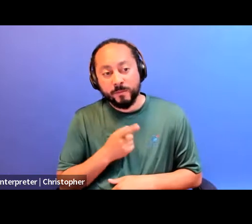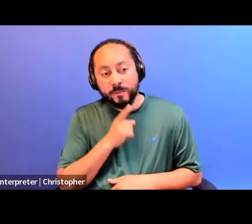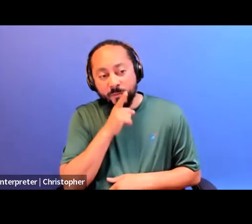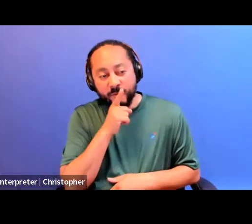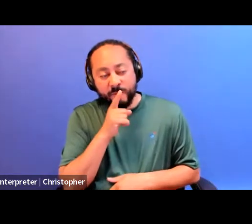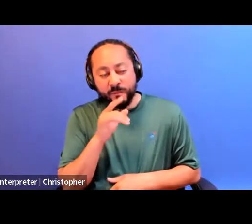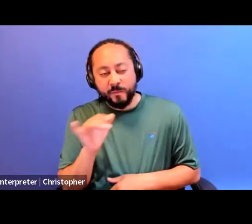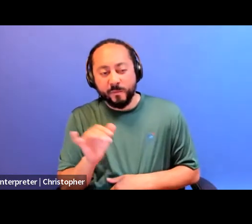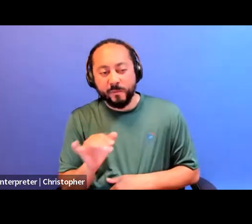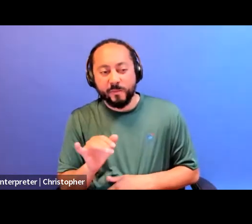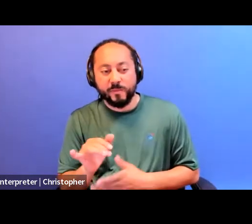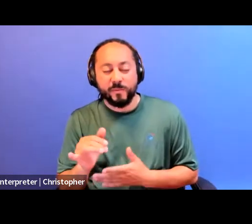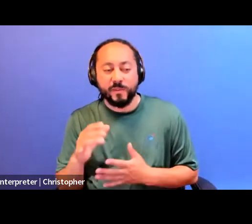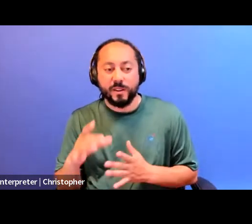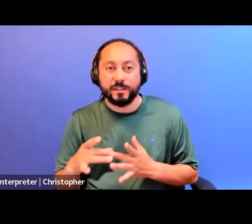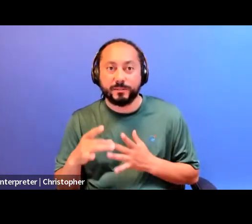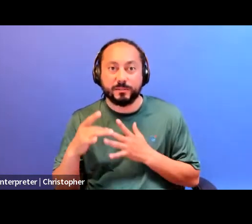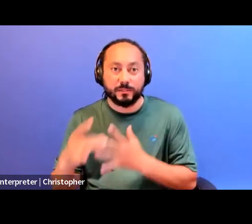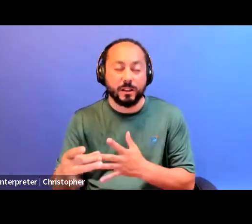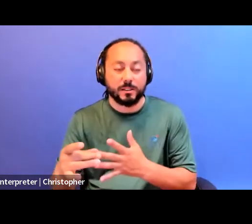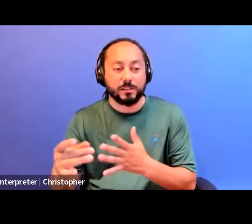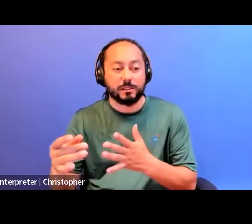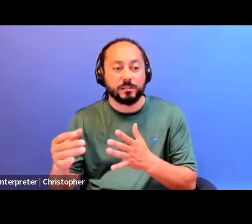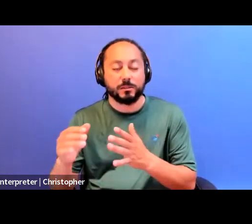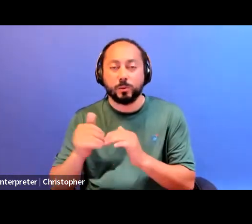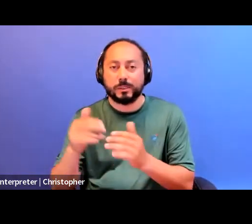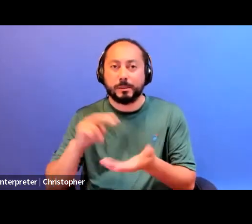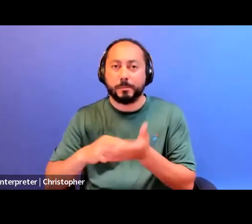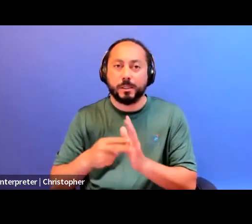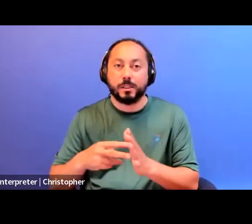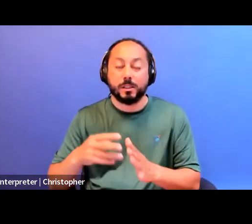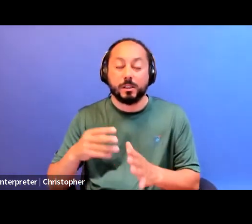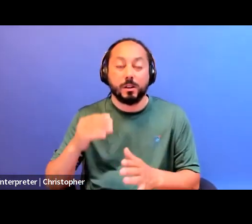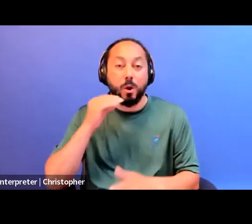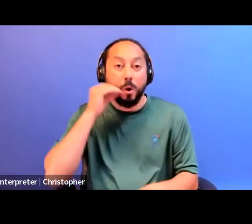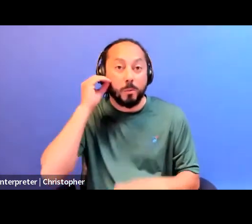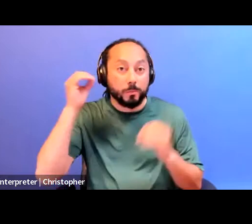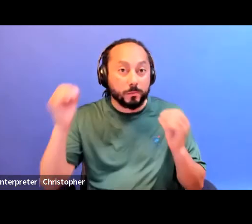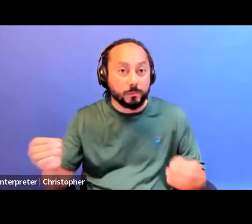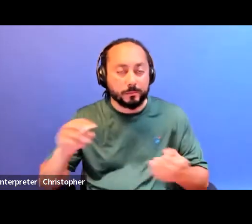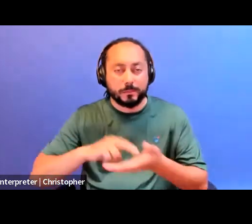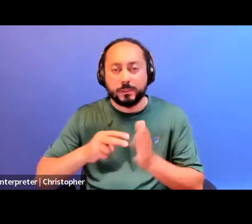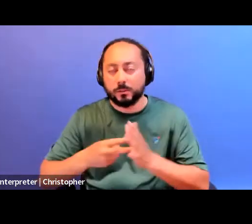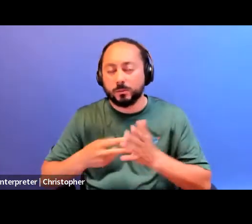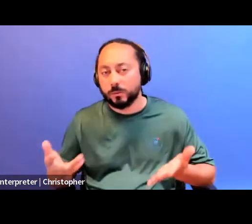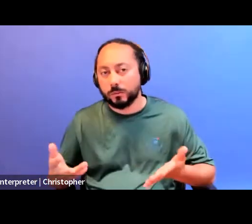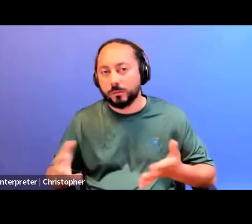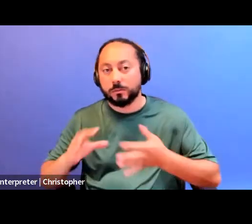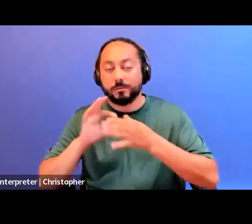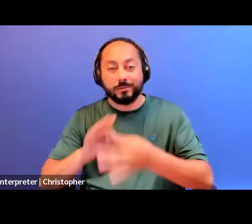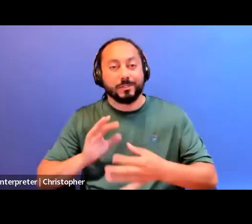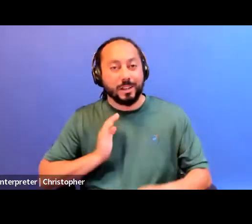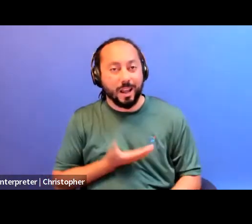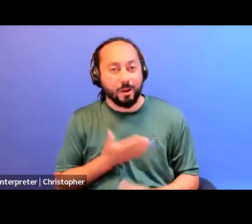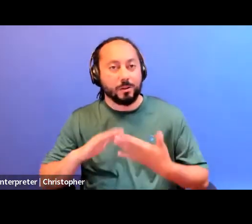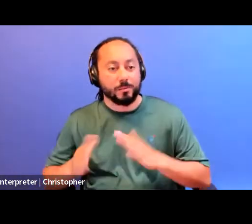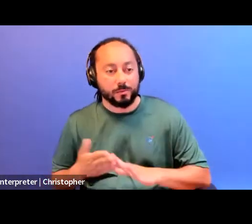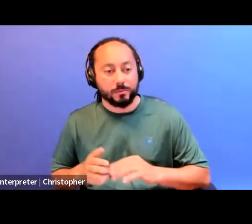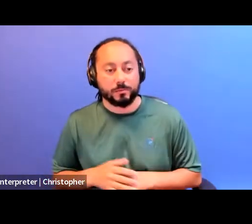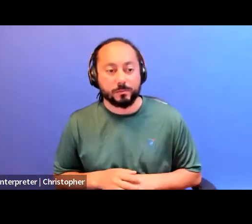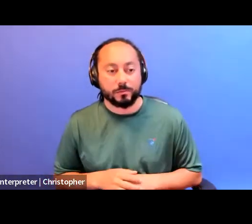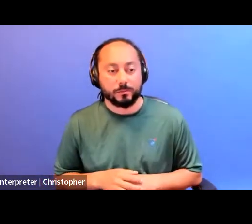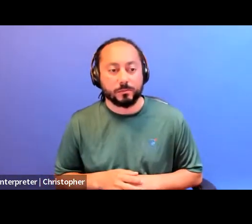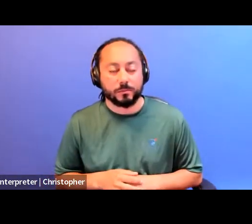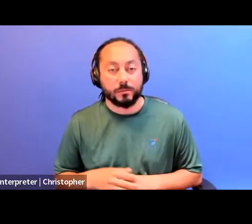kind of guideposts to like what houselessness is and what it means in relation to our community. So my late cousin,